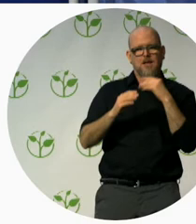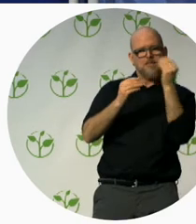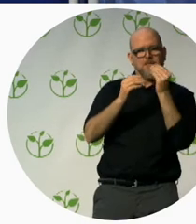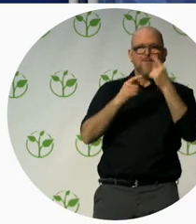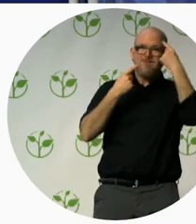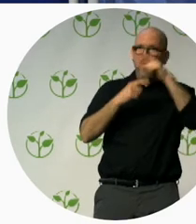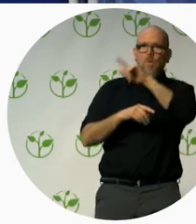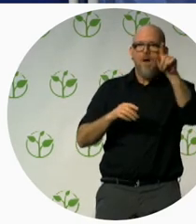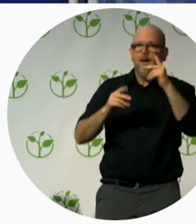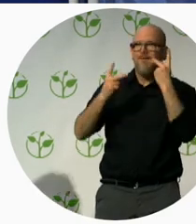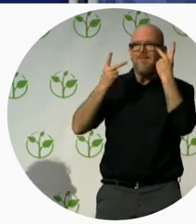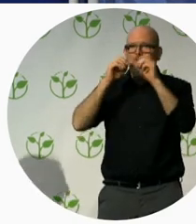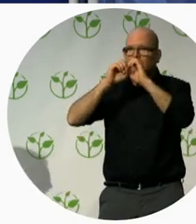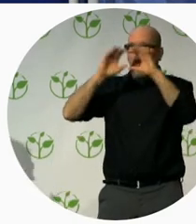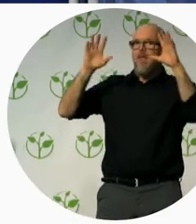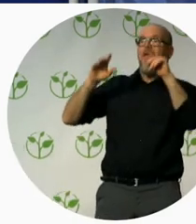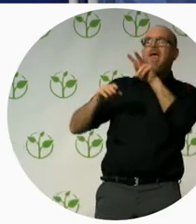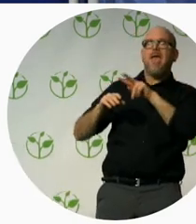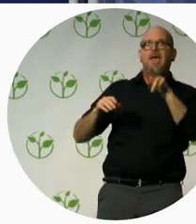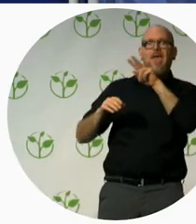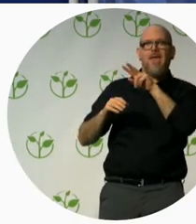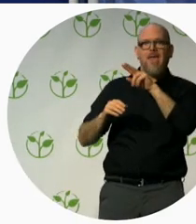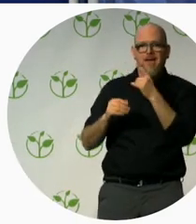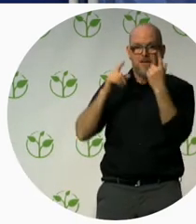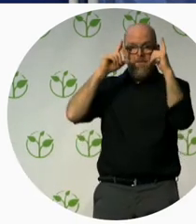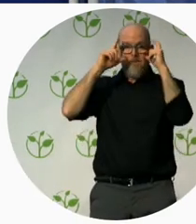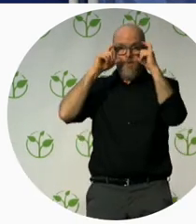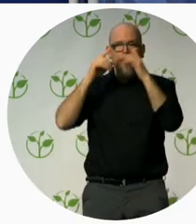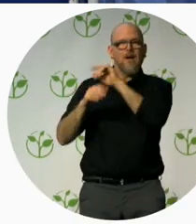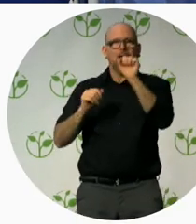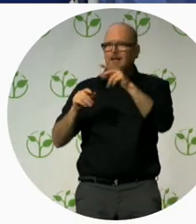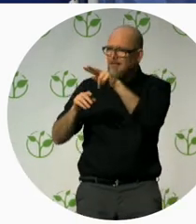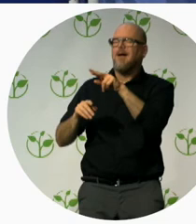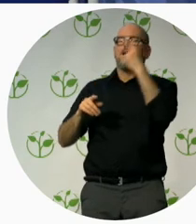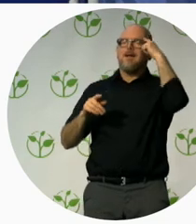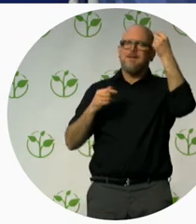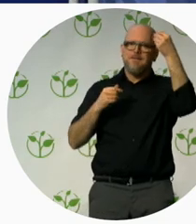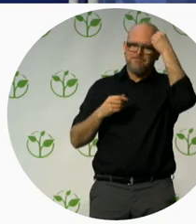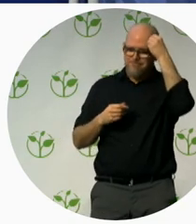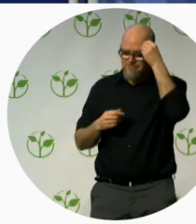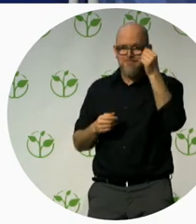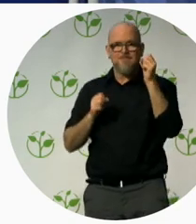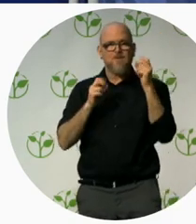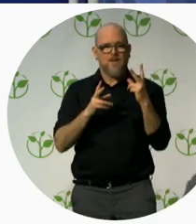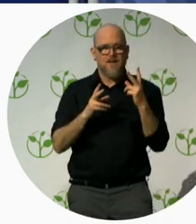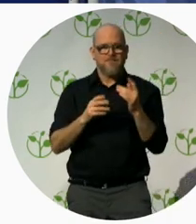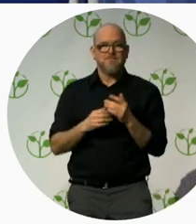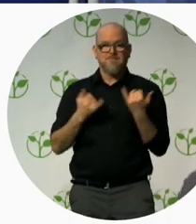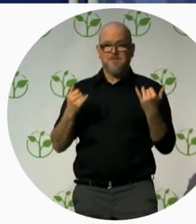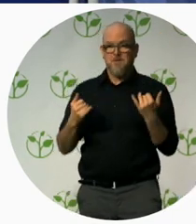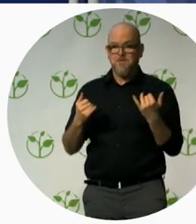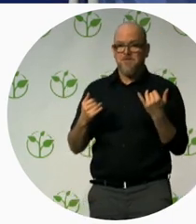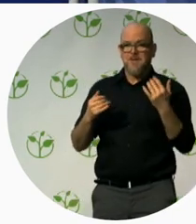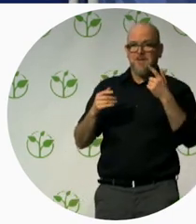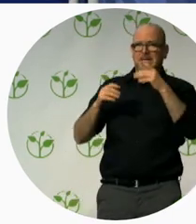use to promote accessible tourism from the Zero Project conference. But I'm standing here with a bright light in my eyes, but